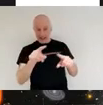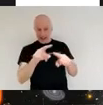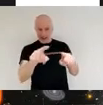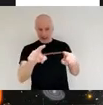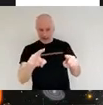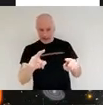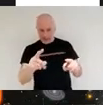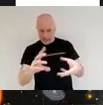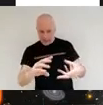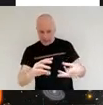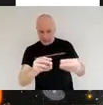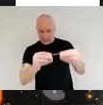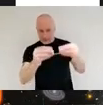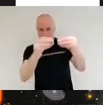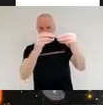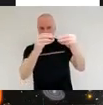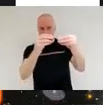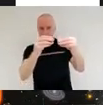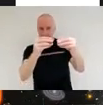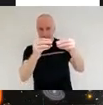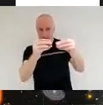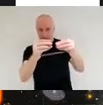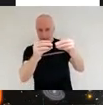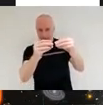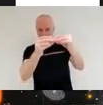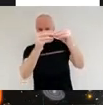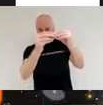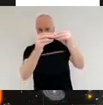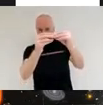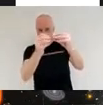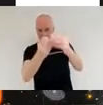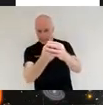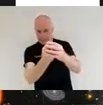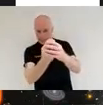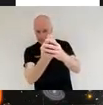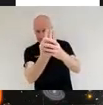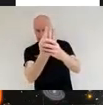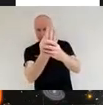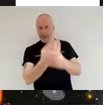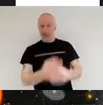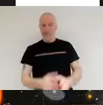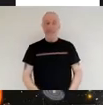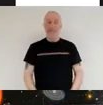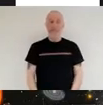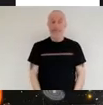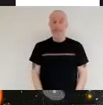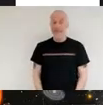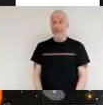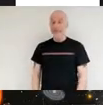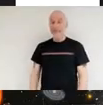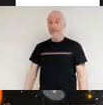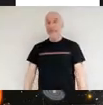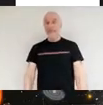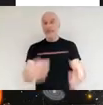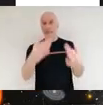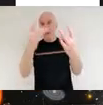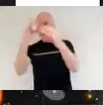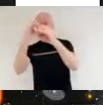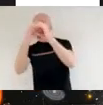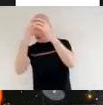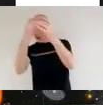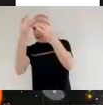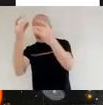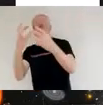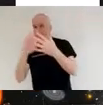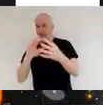in this stellar nursery and again astronomy and space science and science in general it's all about the